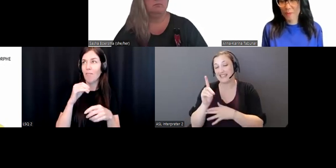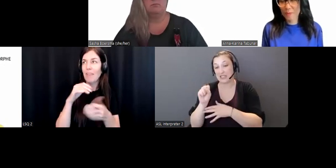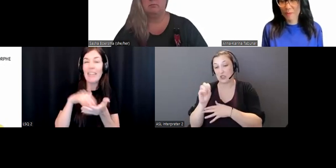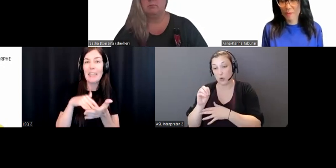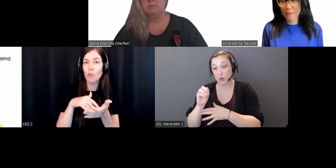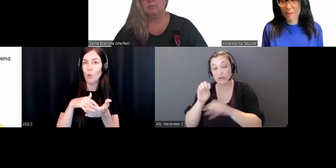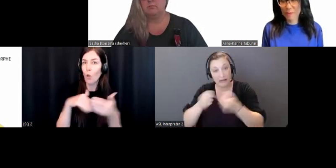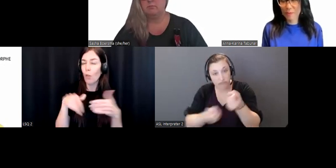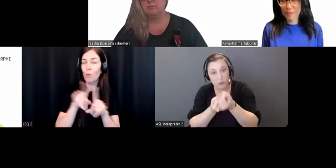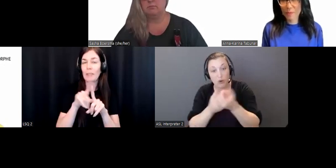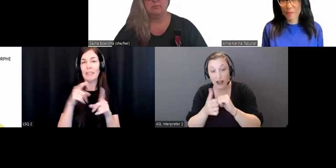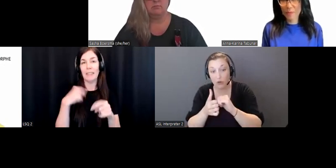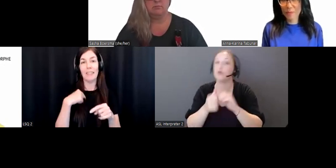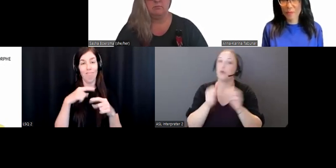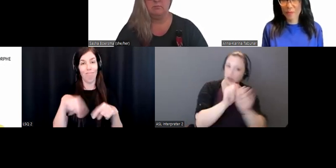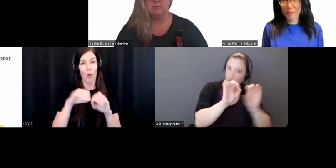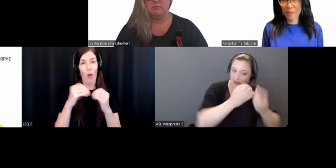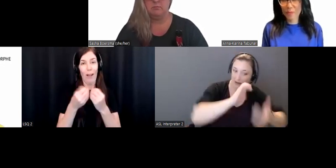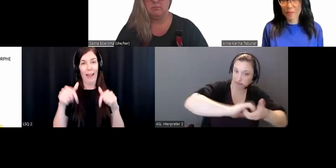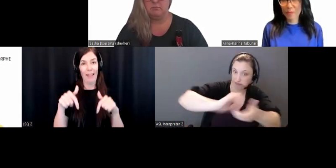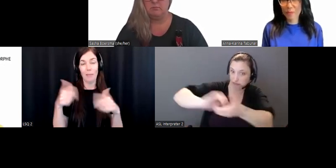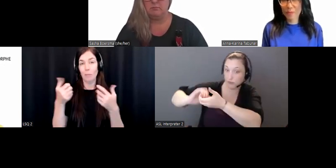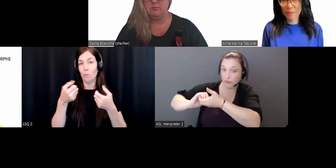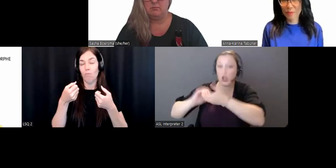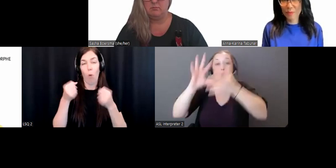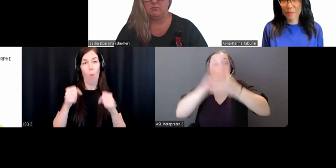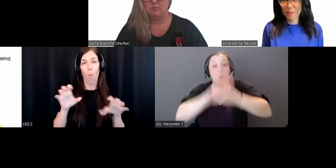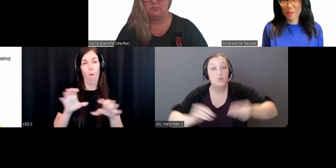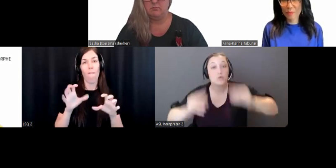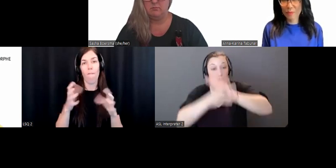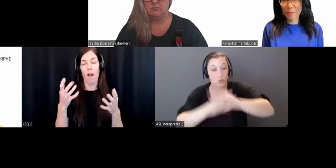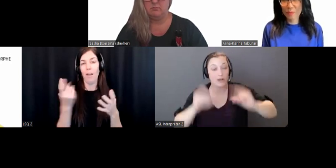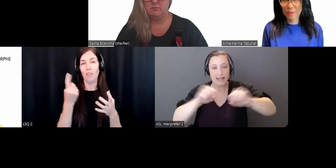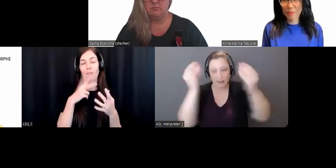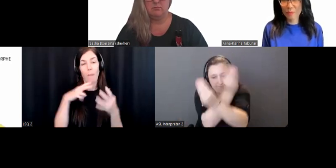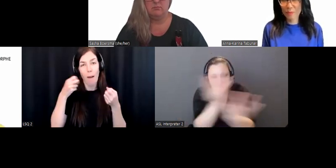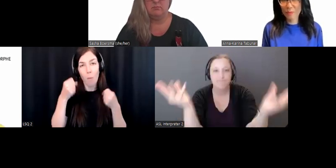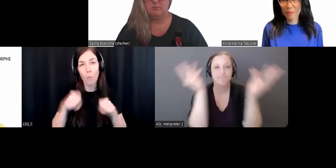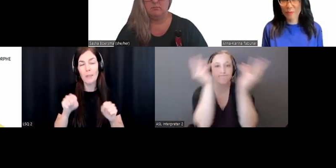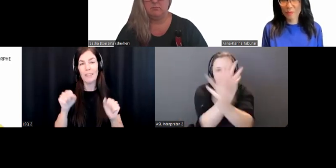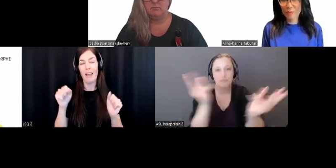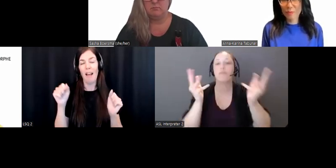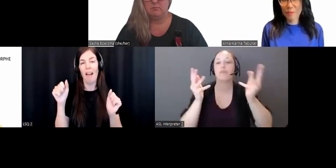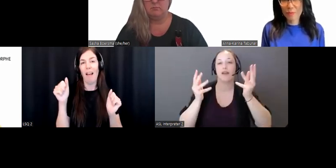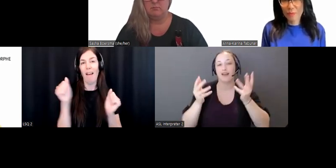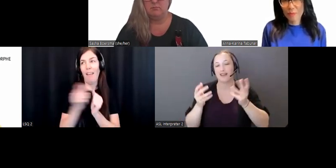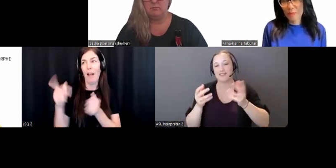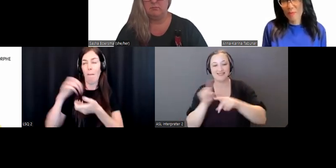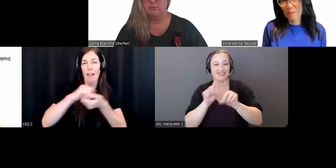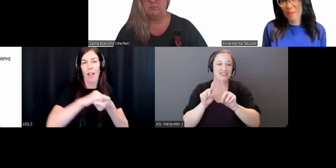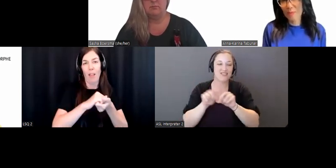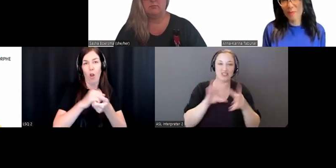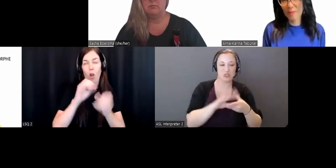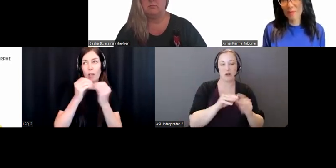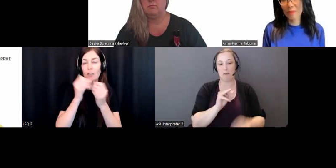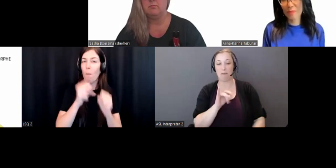organizations is use and leverage the power of storytelling to shatter those myths and misconceptions that people hold about us as people